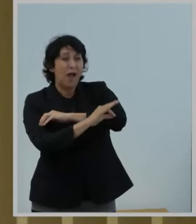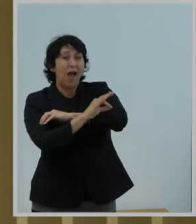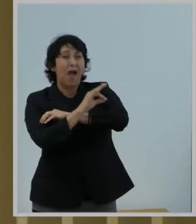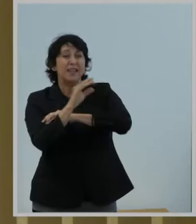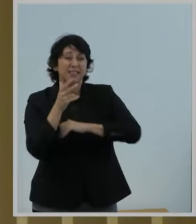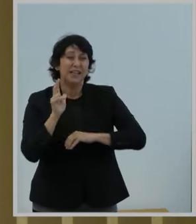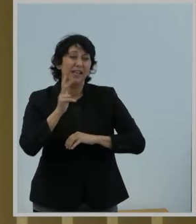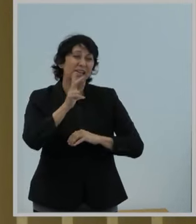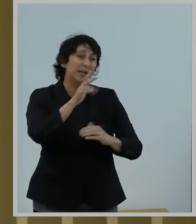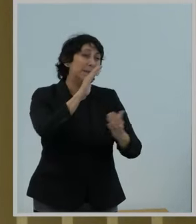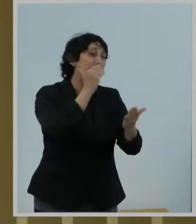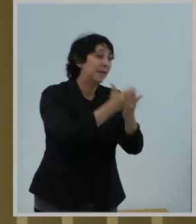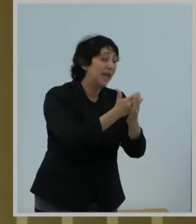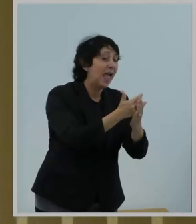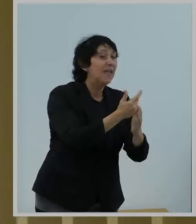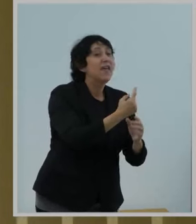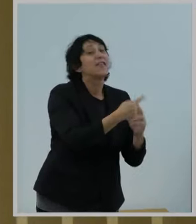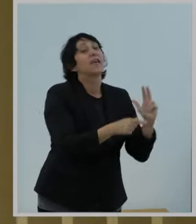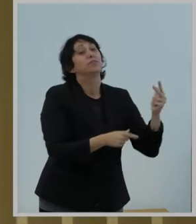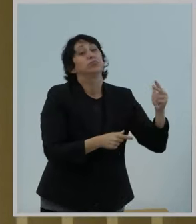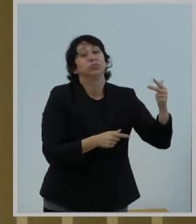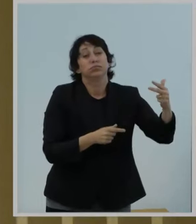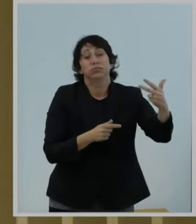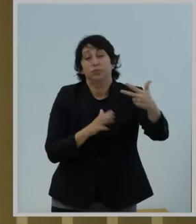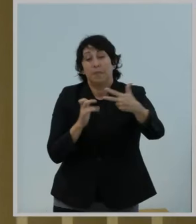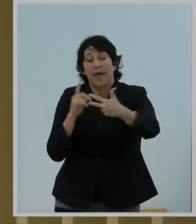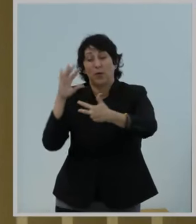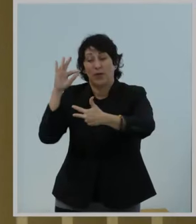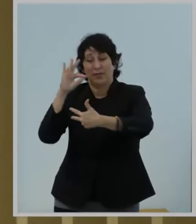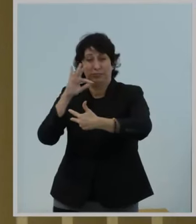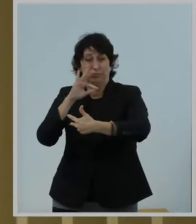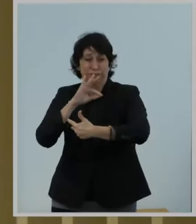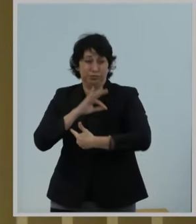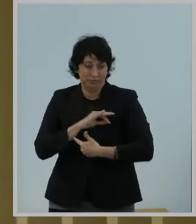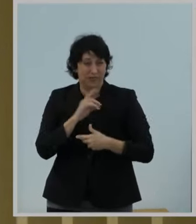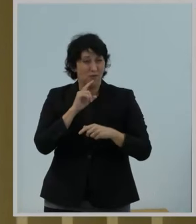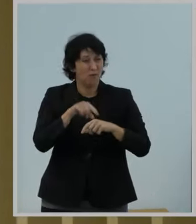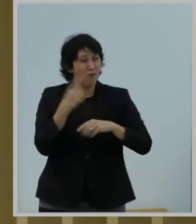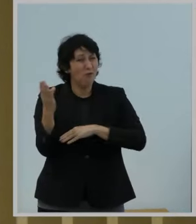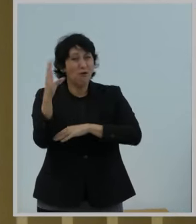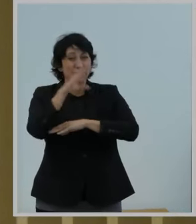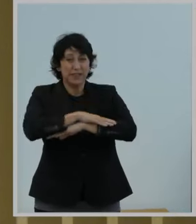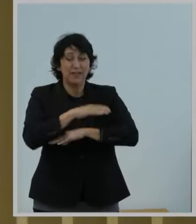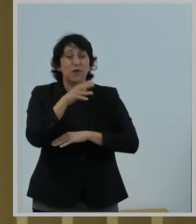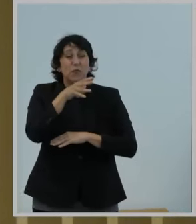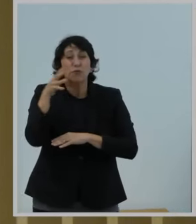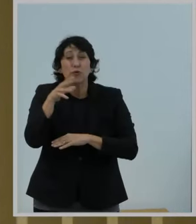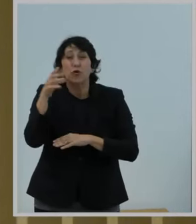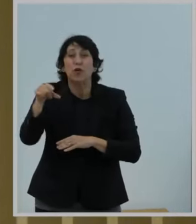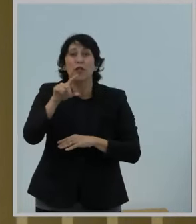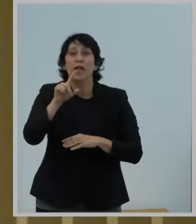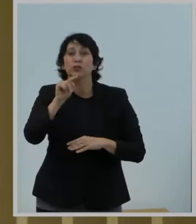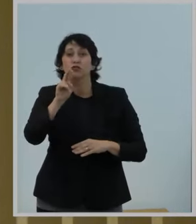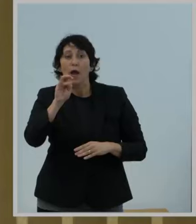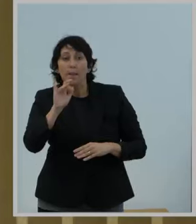starting to set. It's been a longstanding way of life for many, in particular, rural and tribal students.